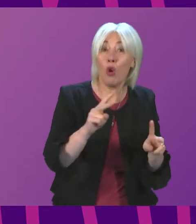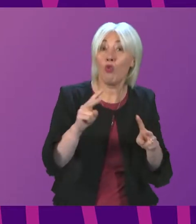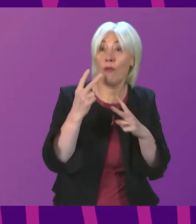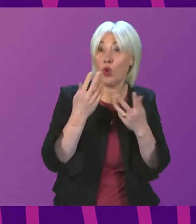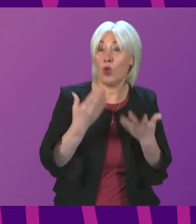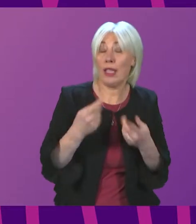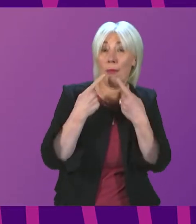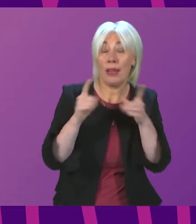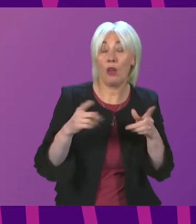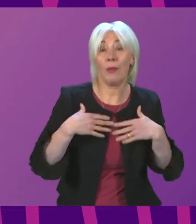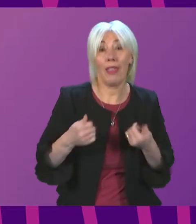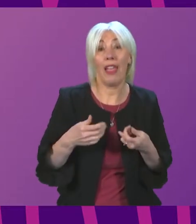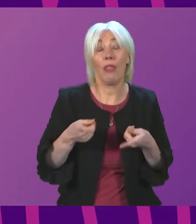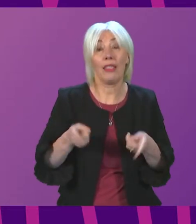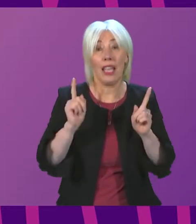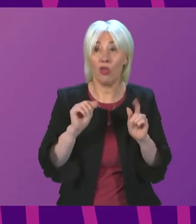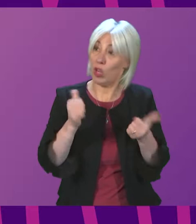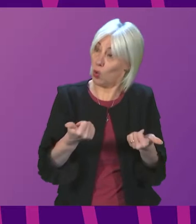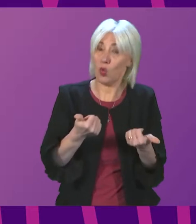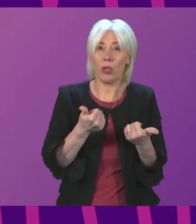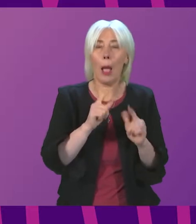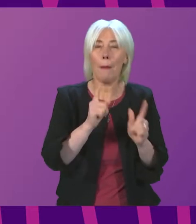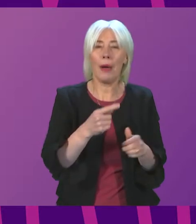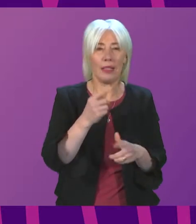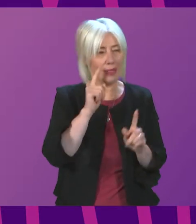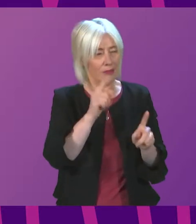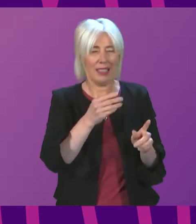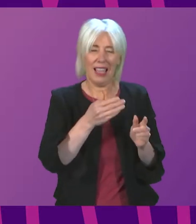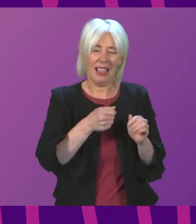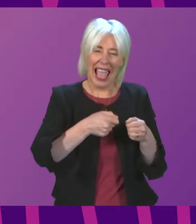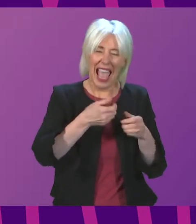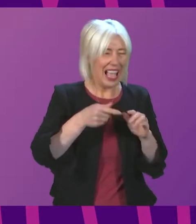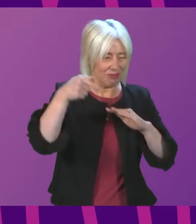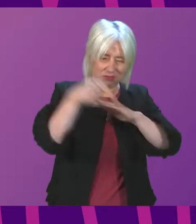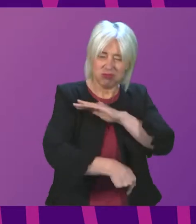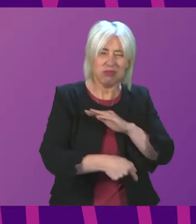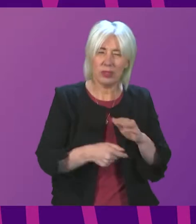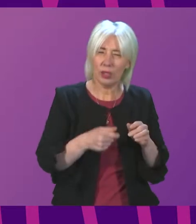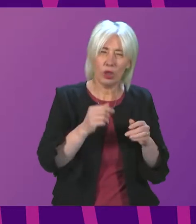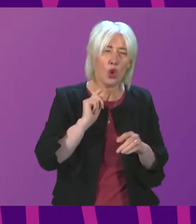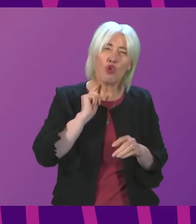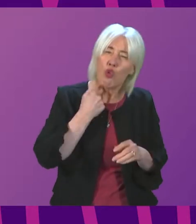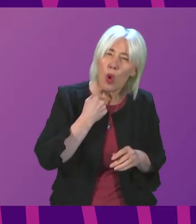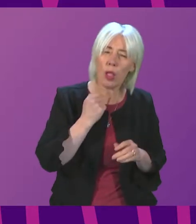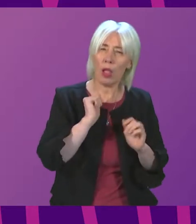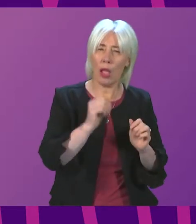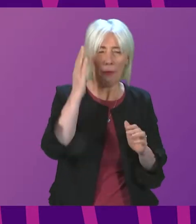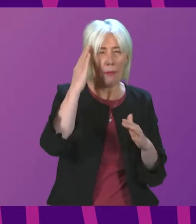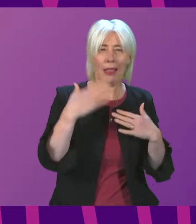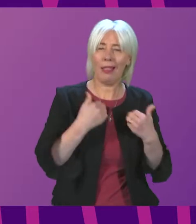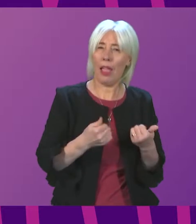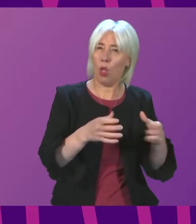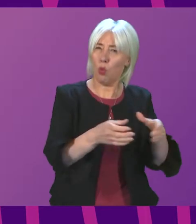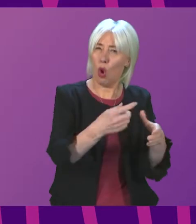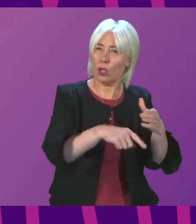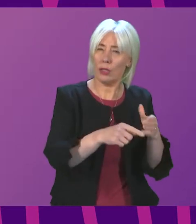earlier today is welcome, does the First Minister agree that the self-evidently excessive and even cruel practice must be ended in mental health wards and that